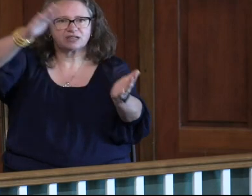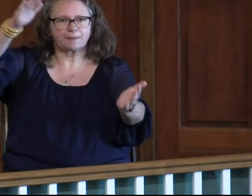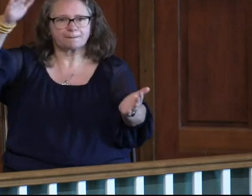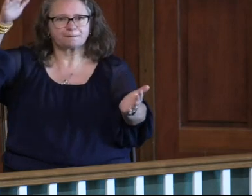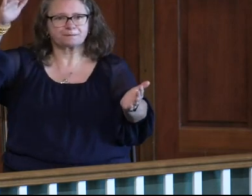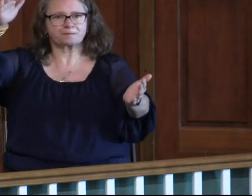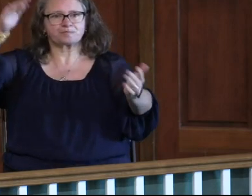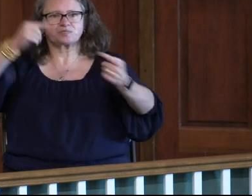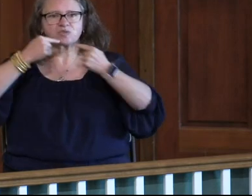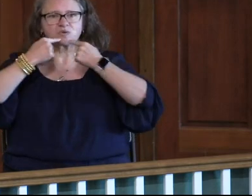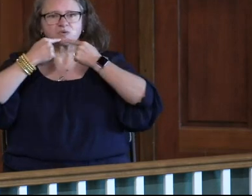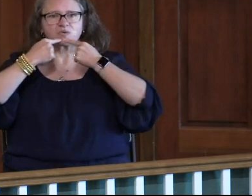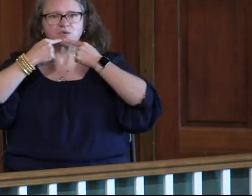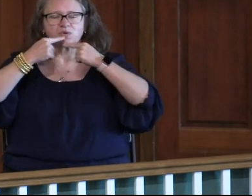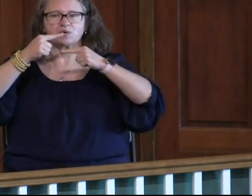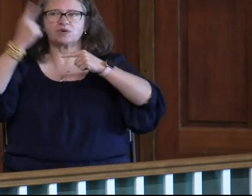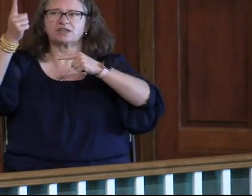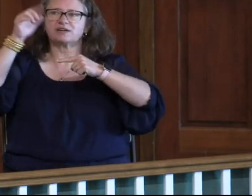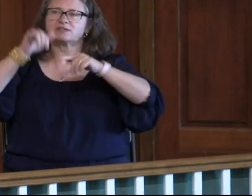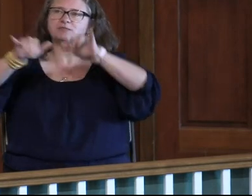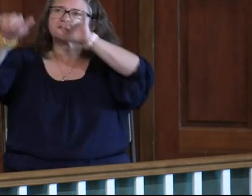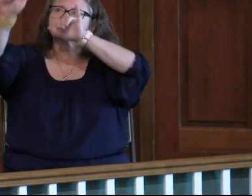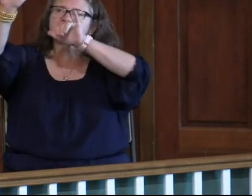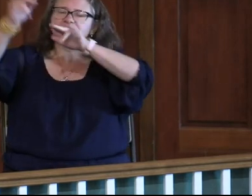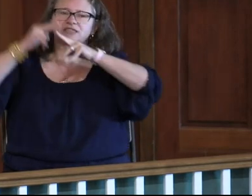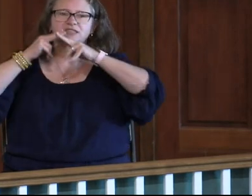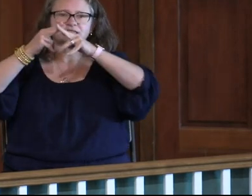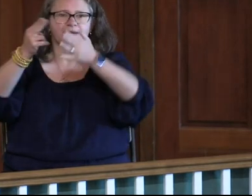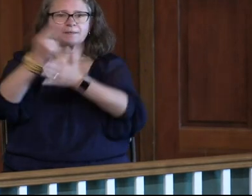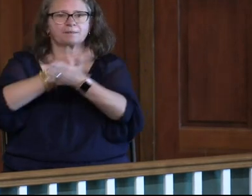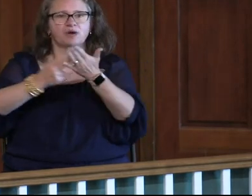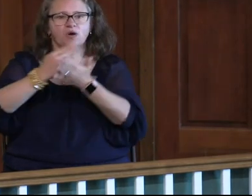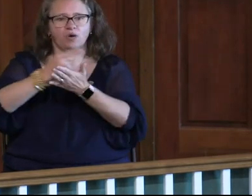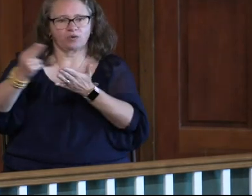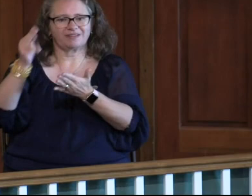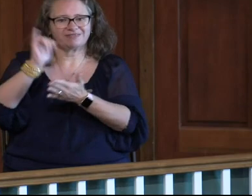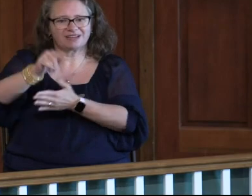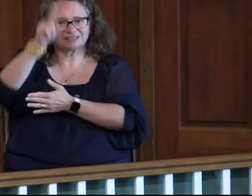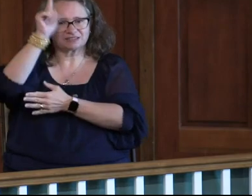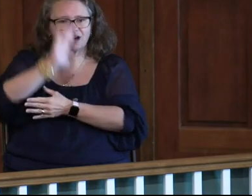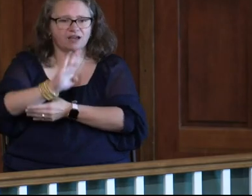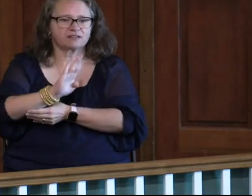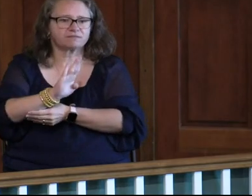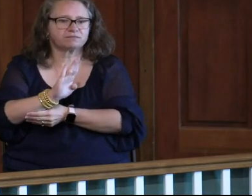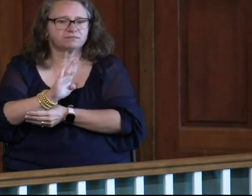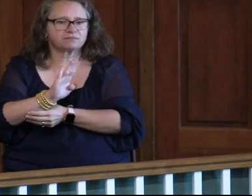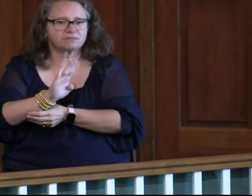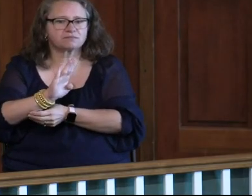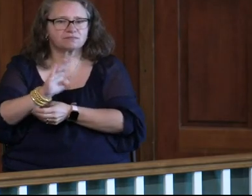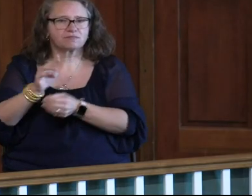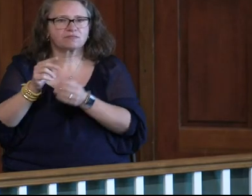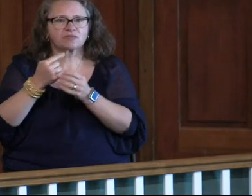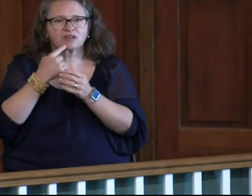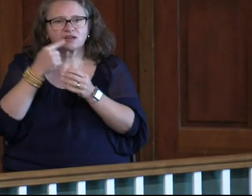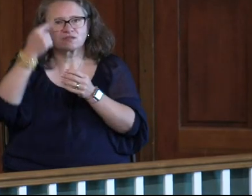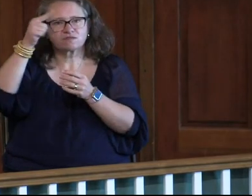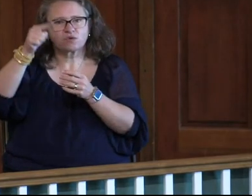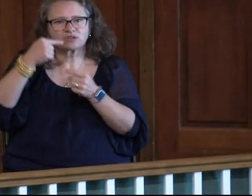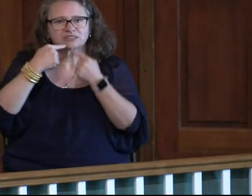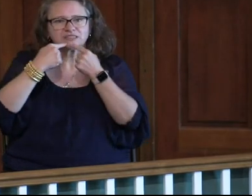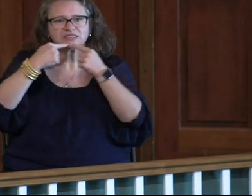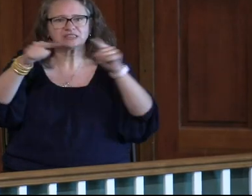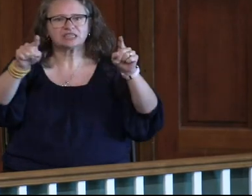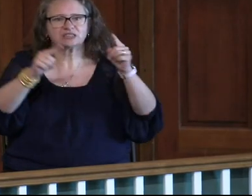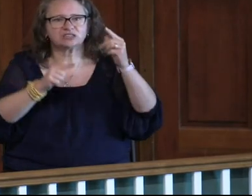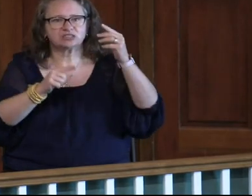who inhabits eternity, whose name is holy. That's who God is, by the way, guys. Let me just read it again. For thus